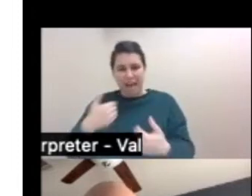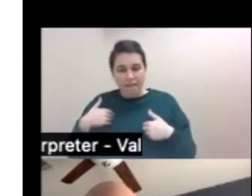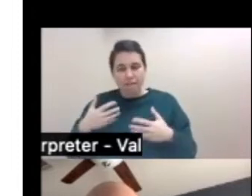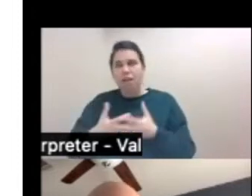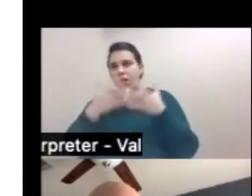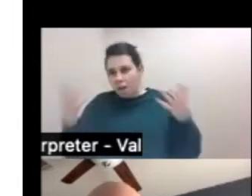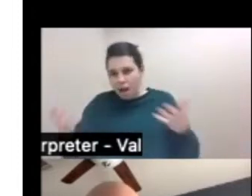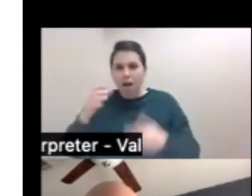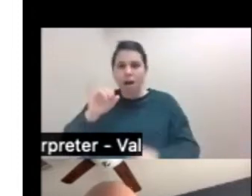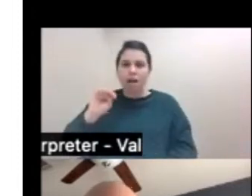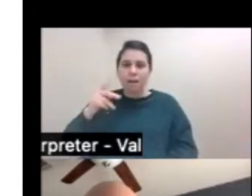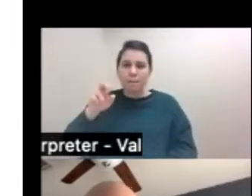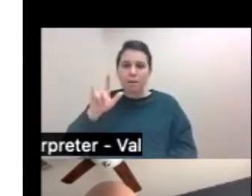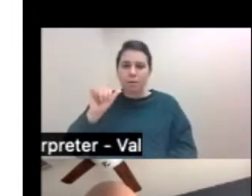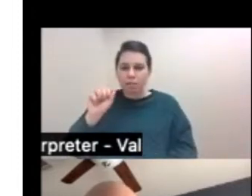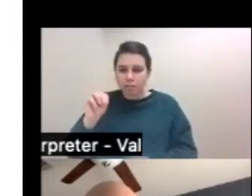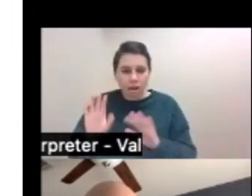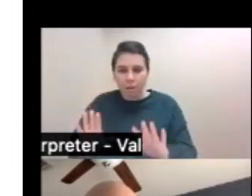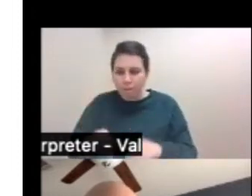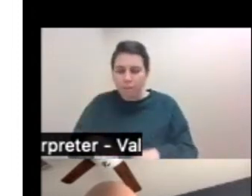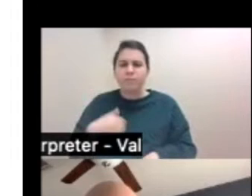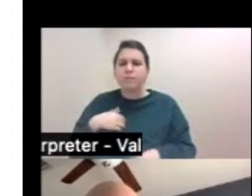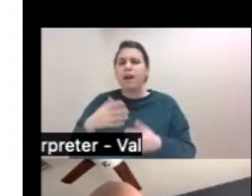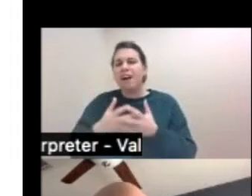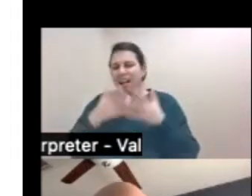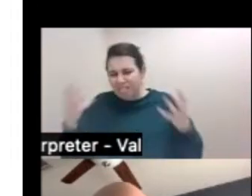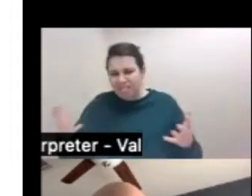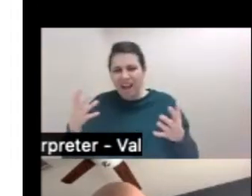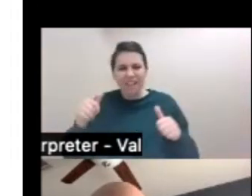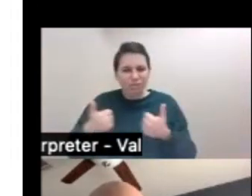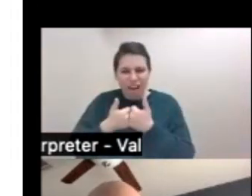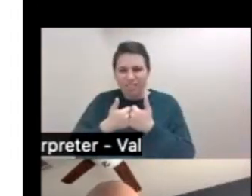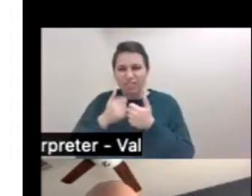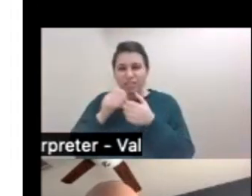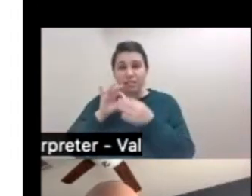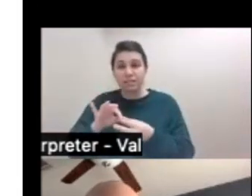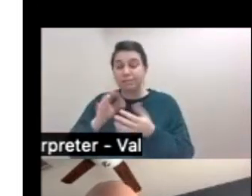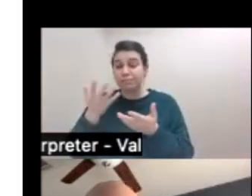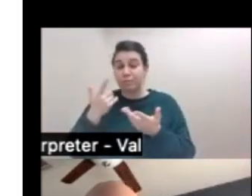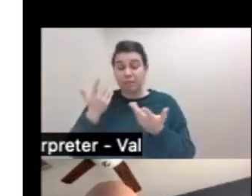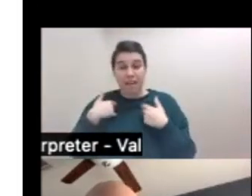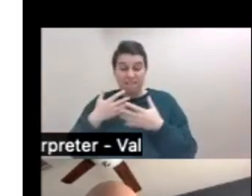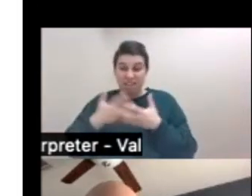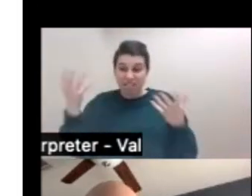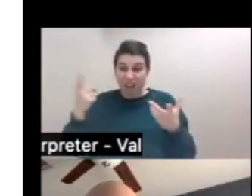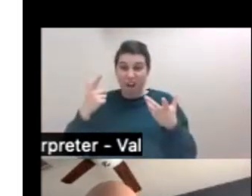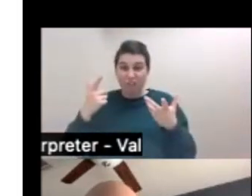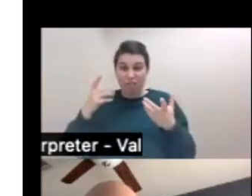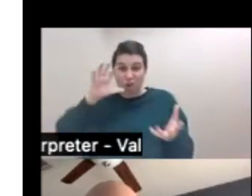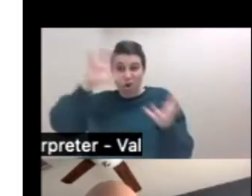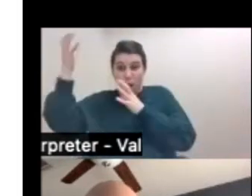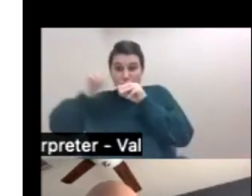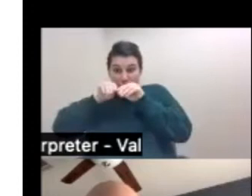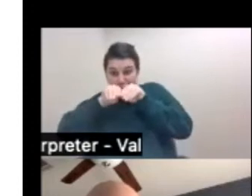Yes, there are many challenges that need to be addressed in Latin America, like widespread corruption that become